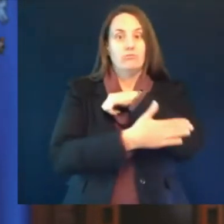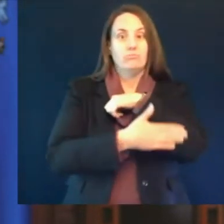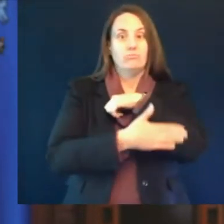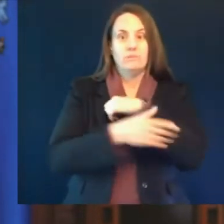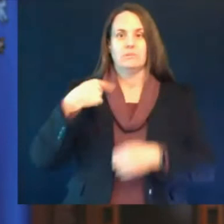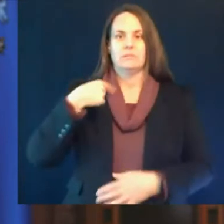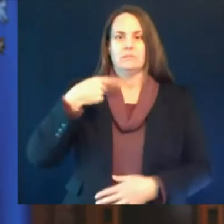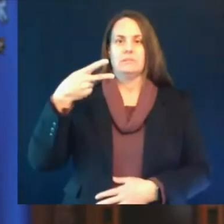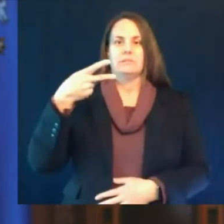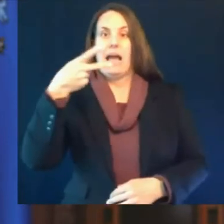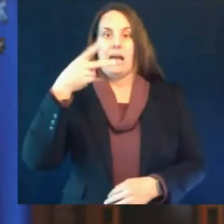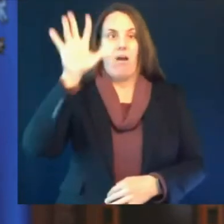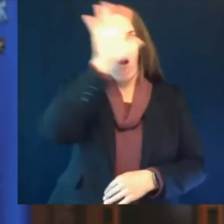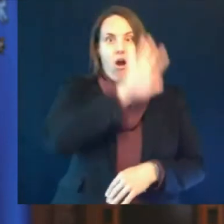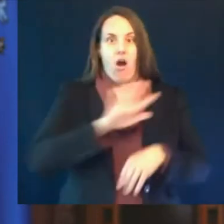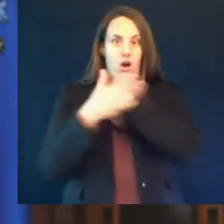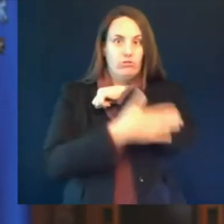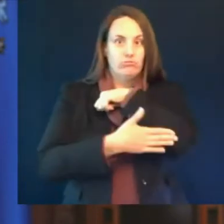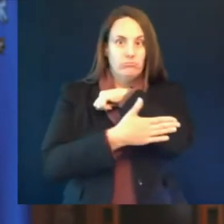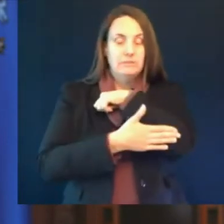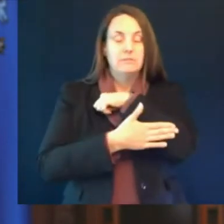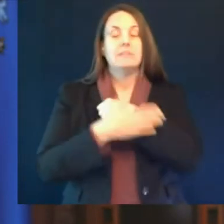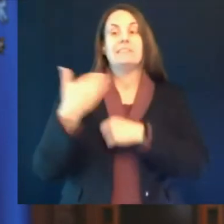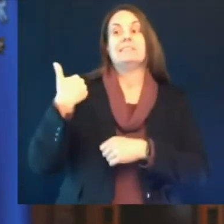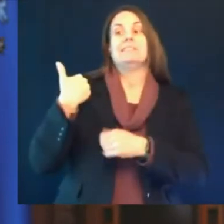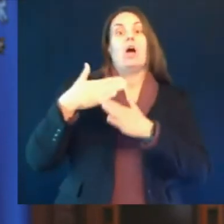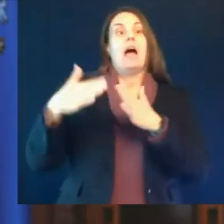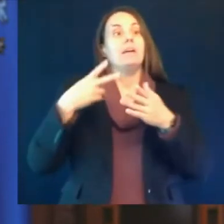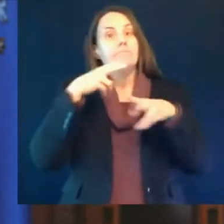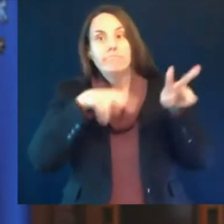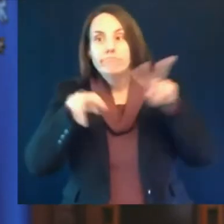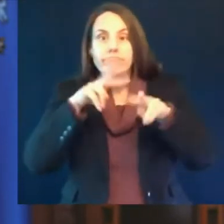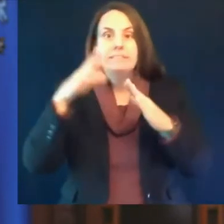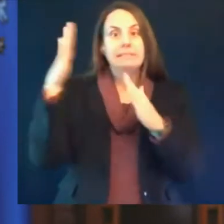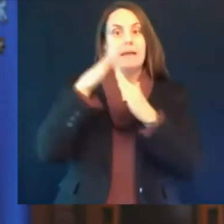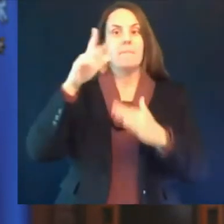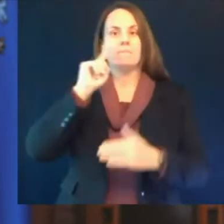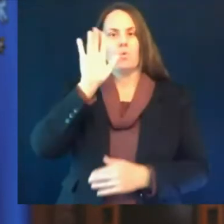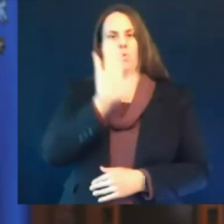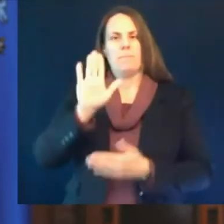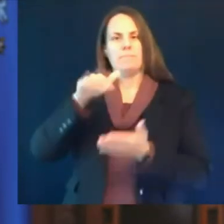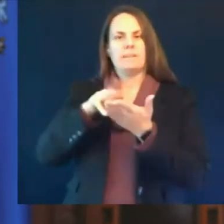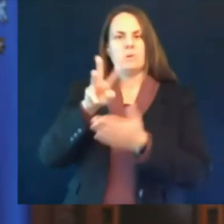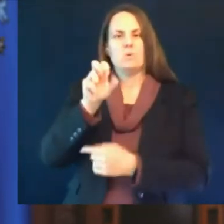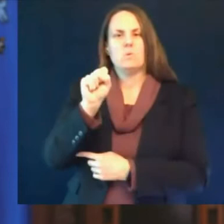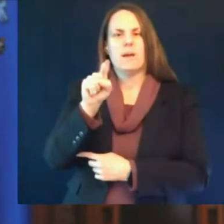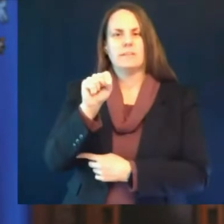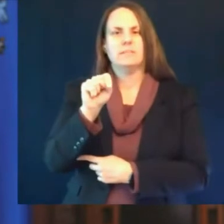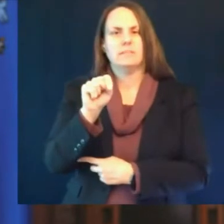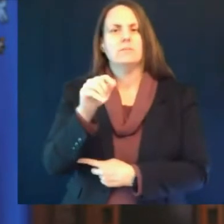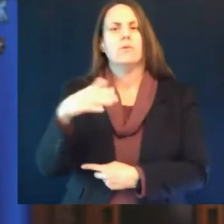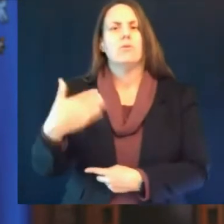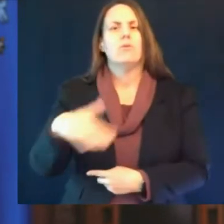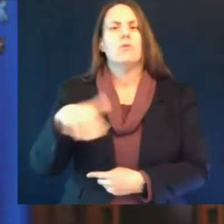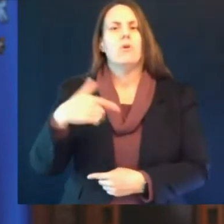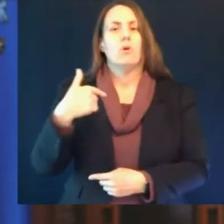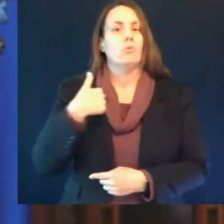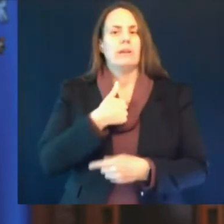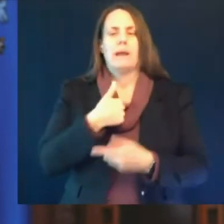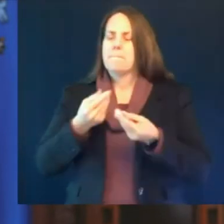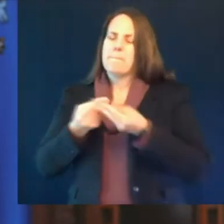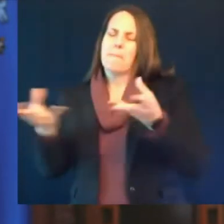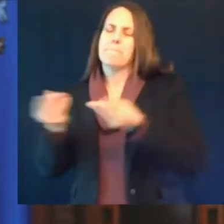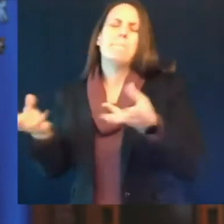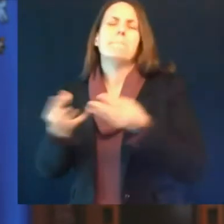available supply faster than any other state in the midwest and folks is paying off as of yesterday more than 3.5